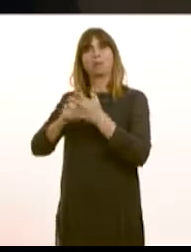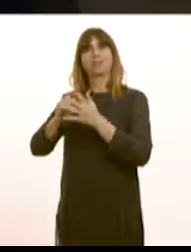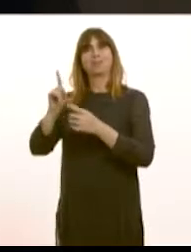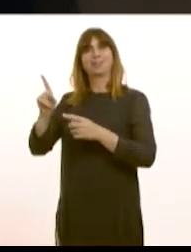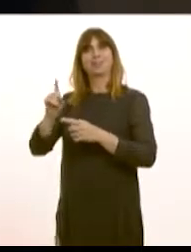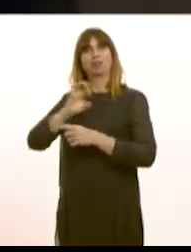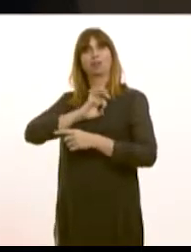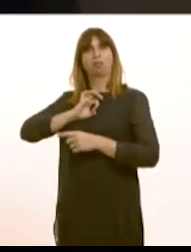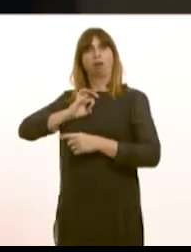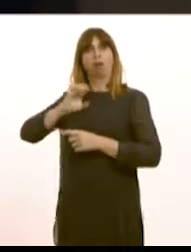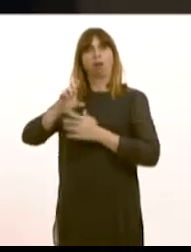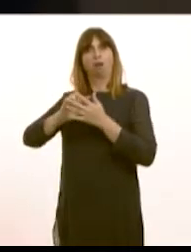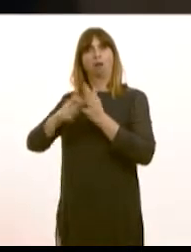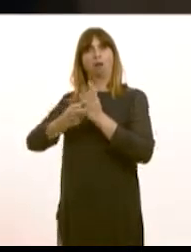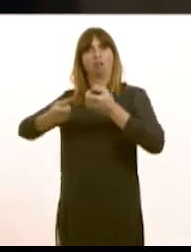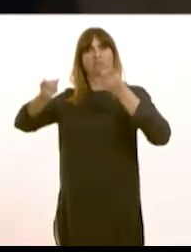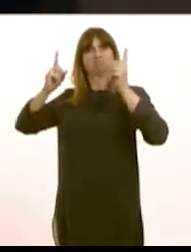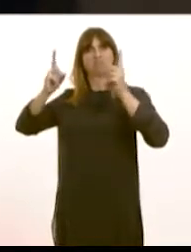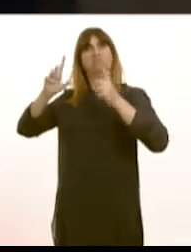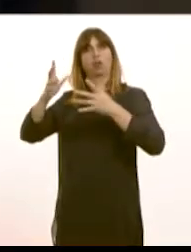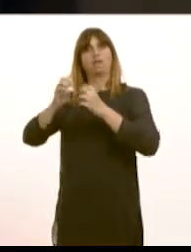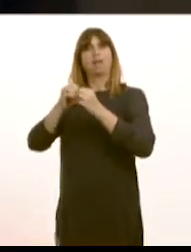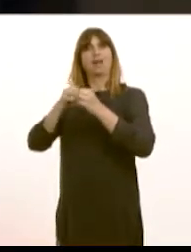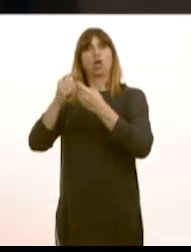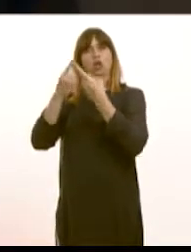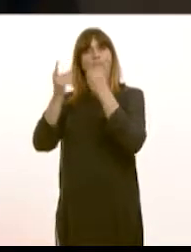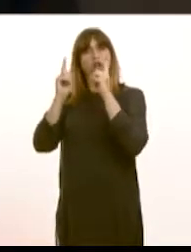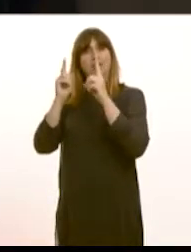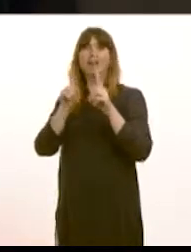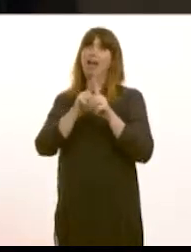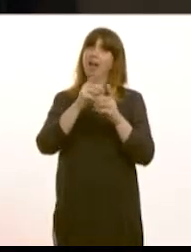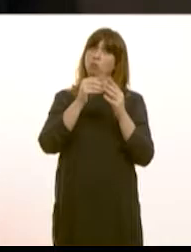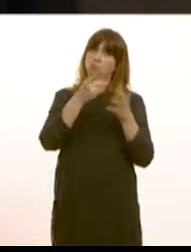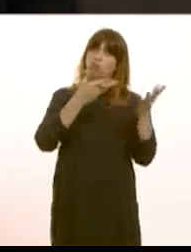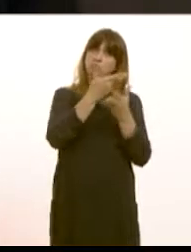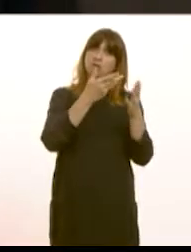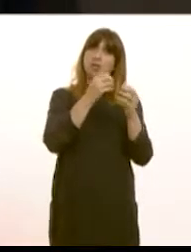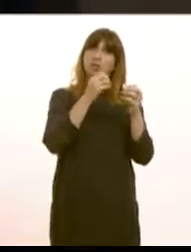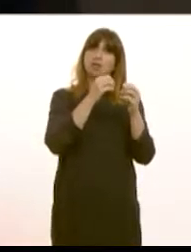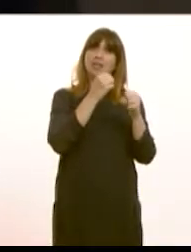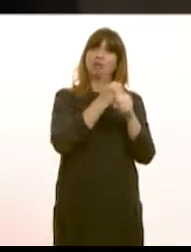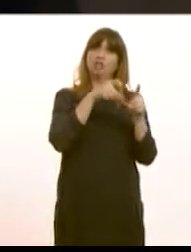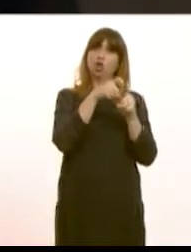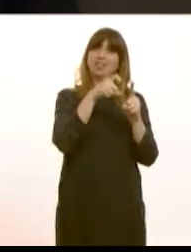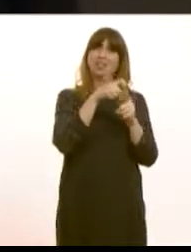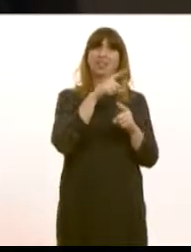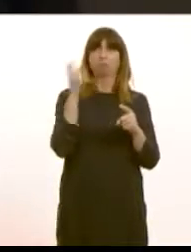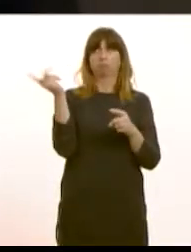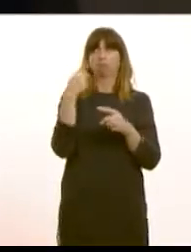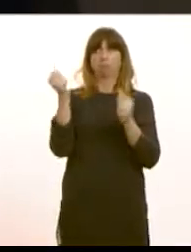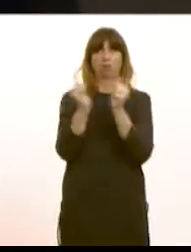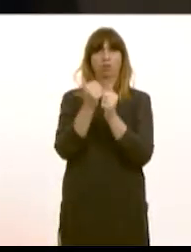of the Bangor University and also speak with Gary Doherty who agreed with me that this was a good idea